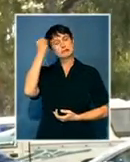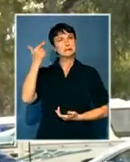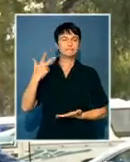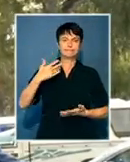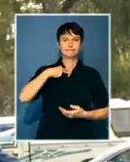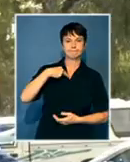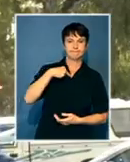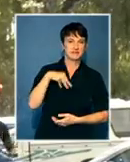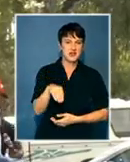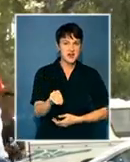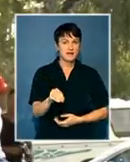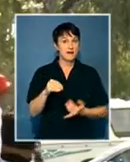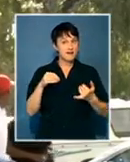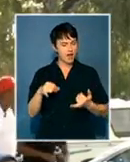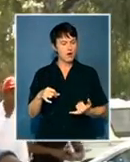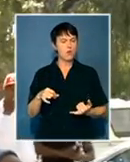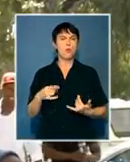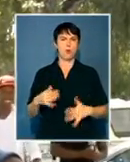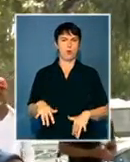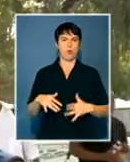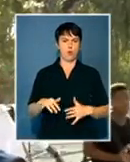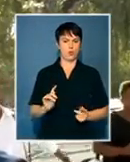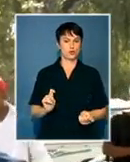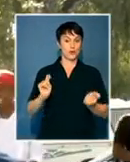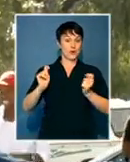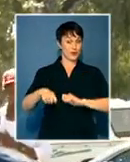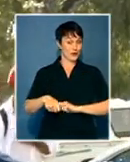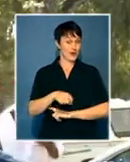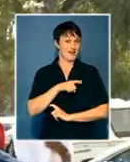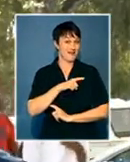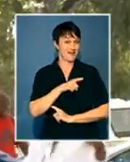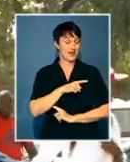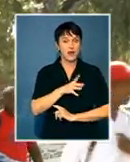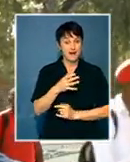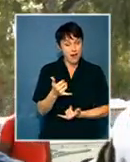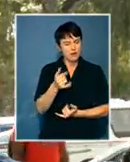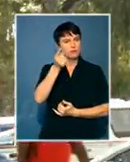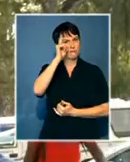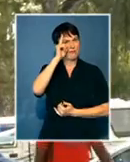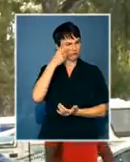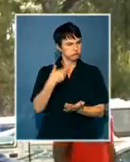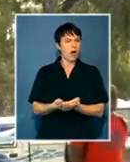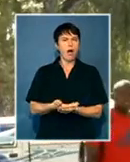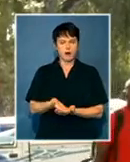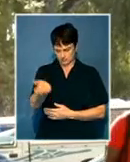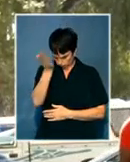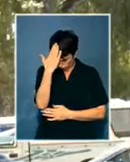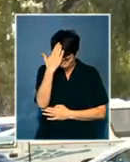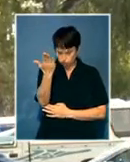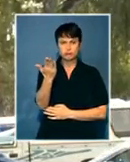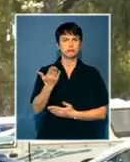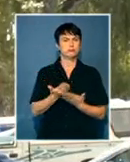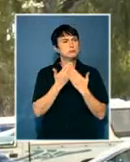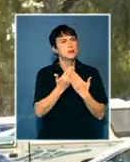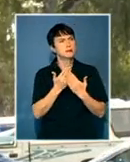So now I think there is a huge change because black students now can graduate and go to their